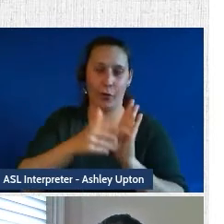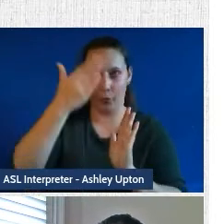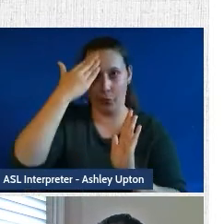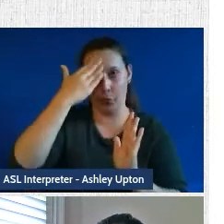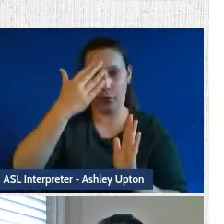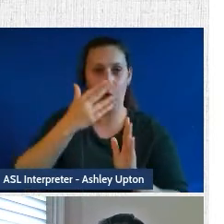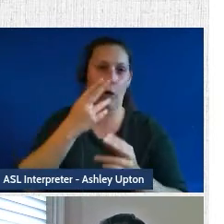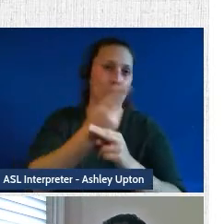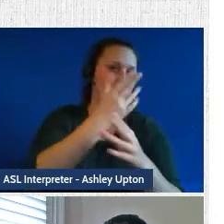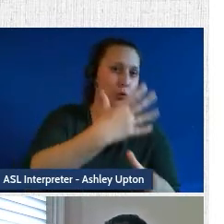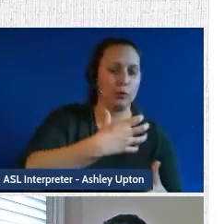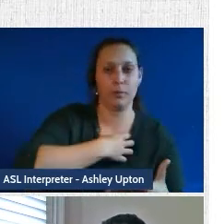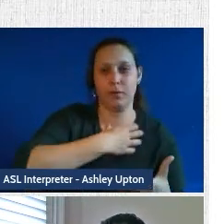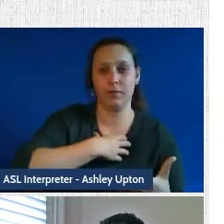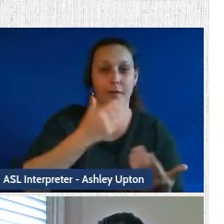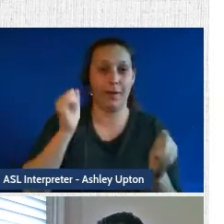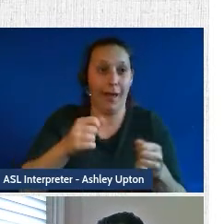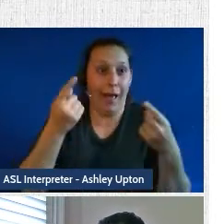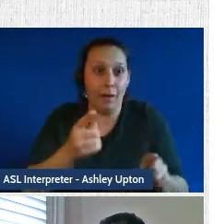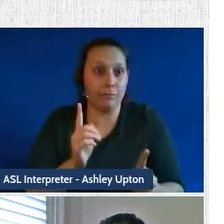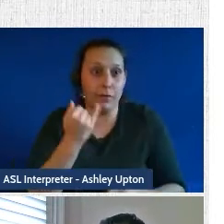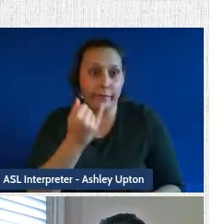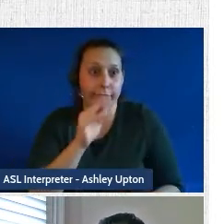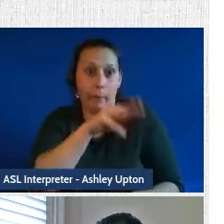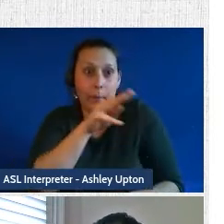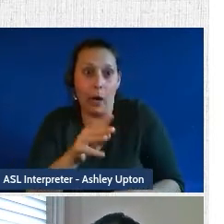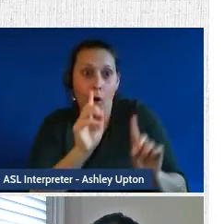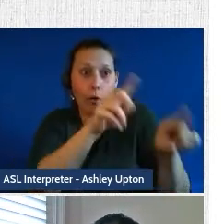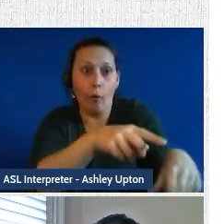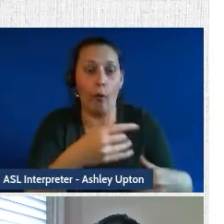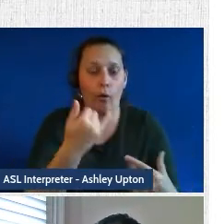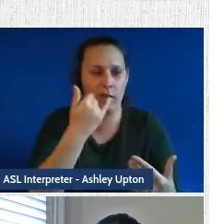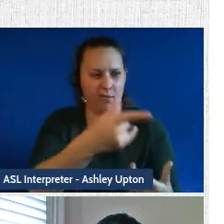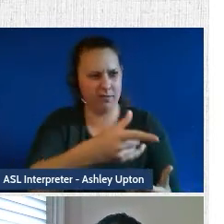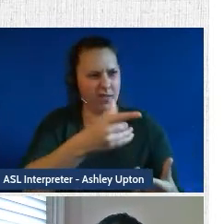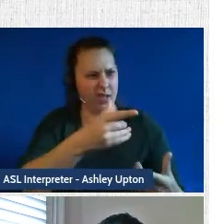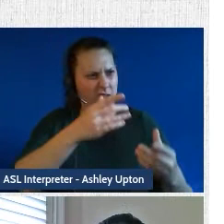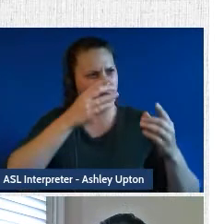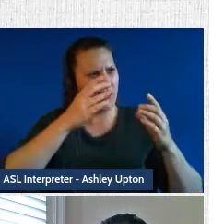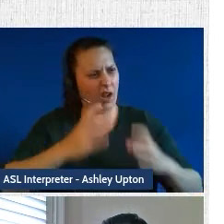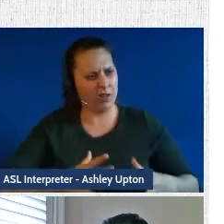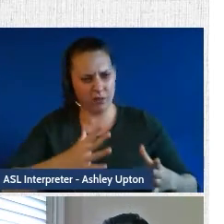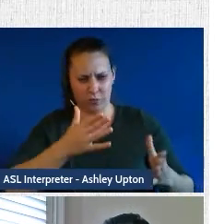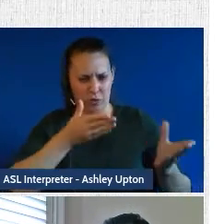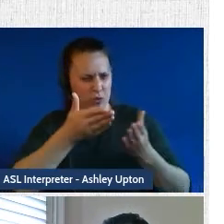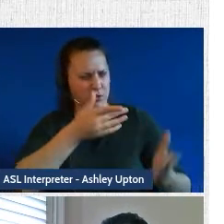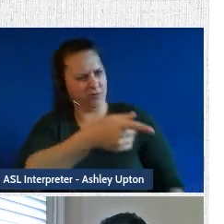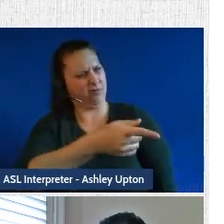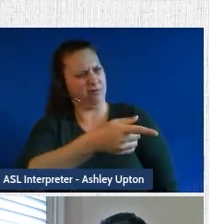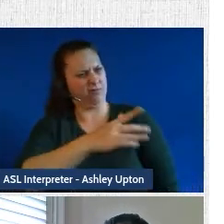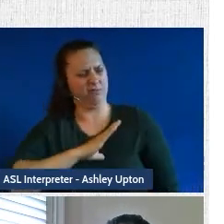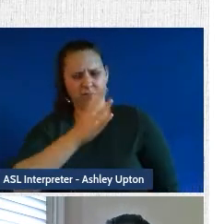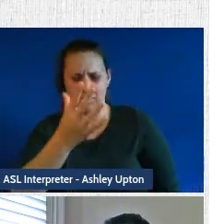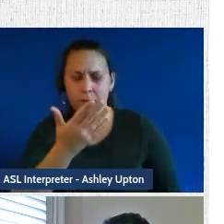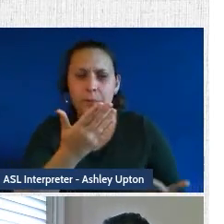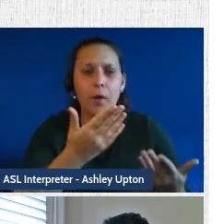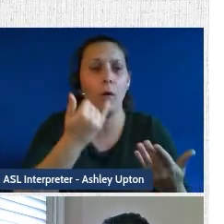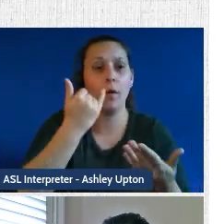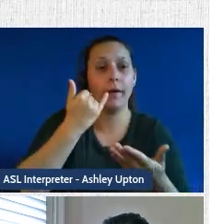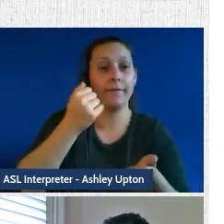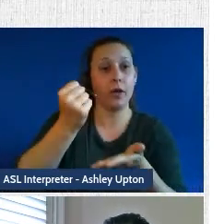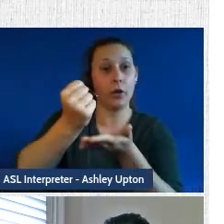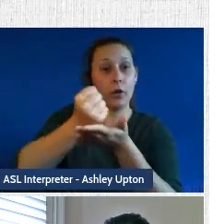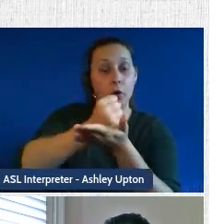complaints can manifest at a McDonald's when you complain about customer service and the same a consumer complaint can manifest when a credit card